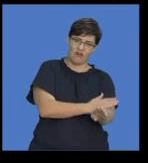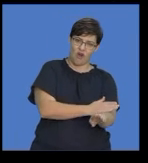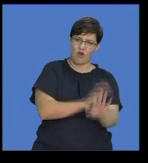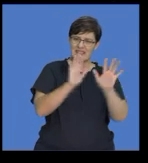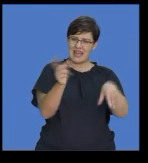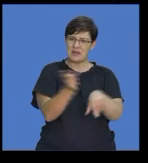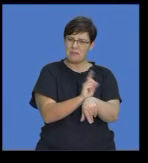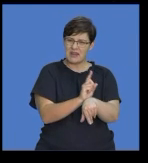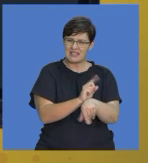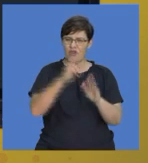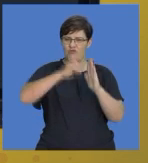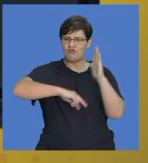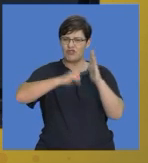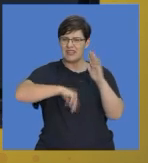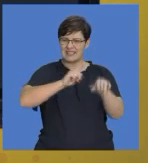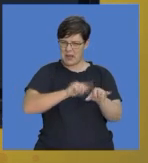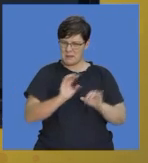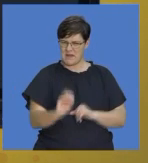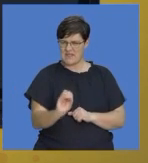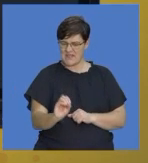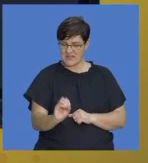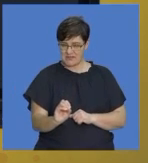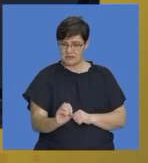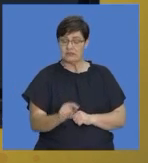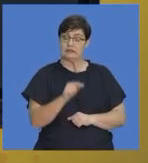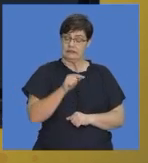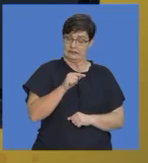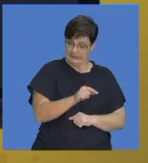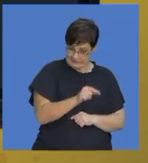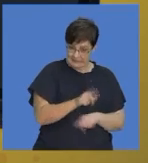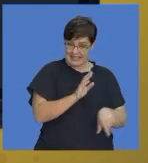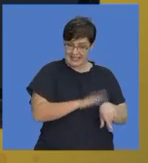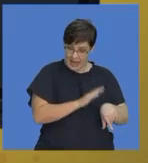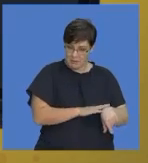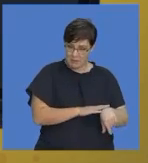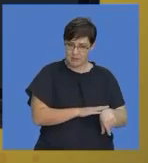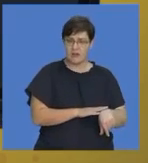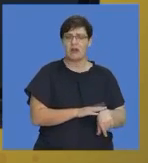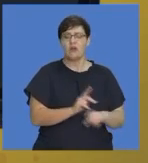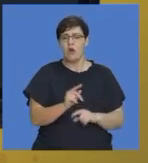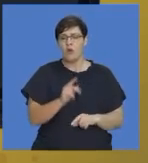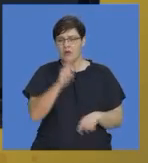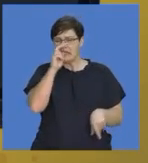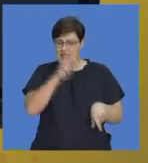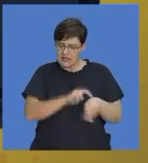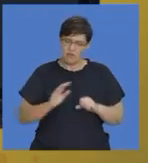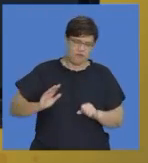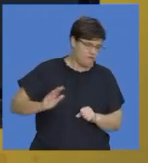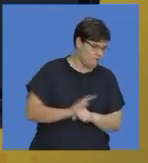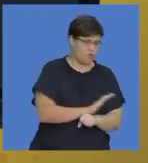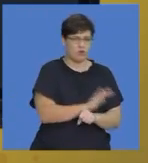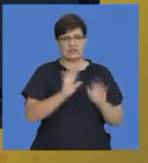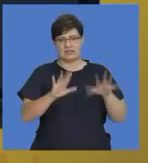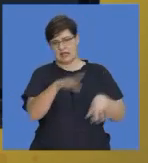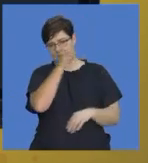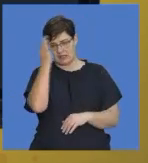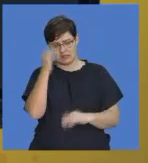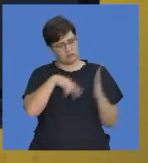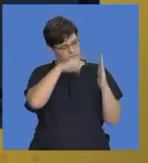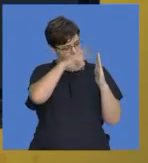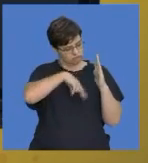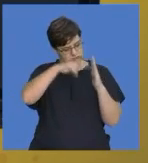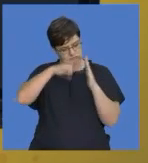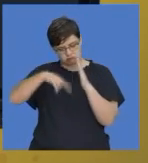the beginning of the exam you are allocated the 10 minute reading time. So you need to utilize this reading time to go through the paper